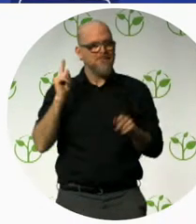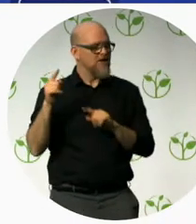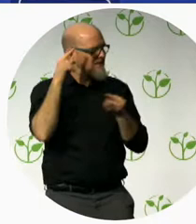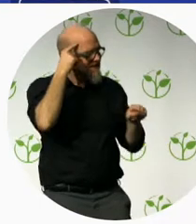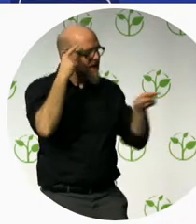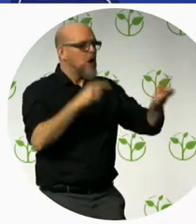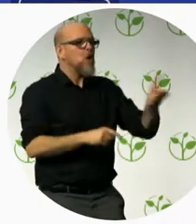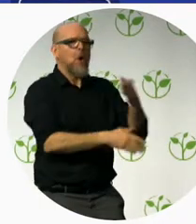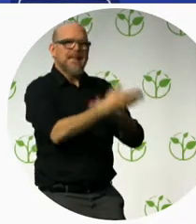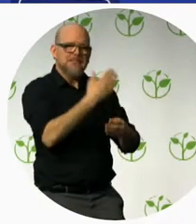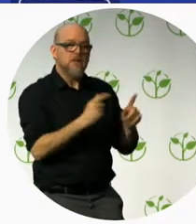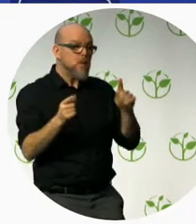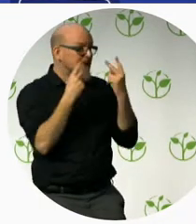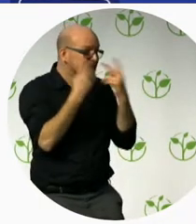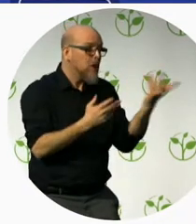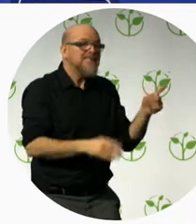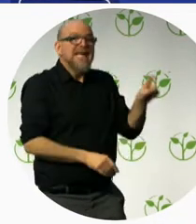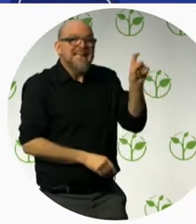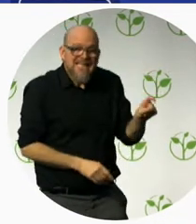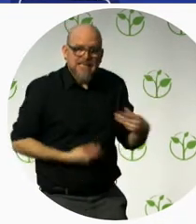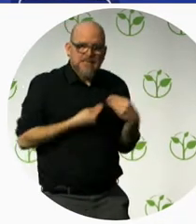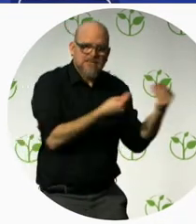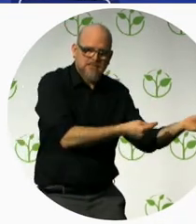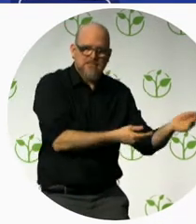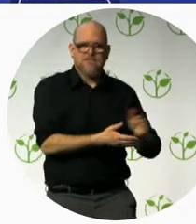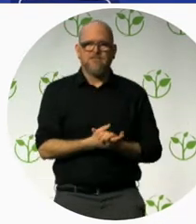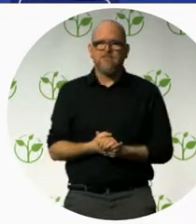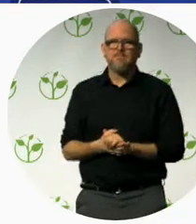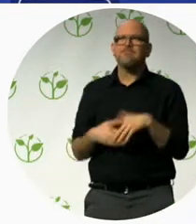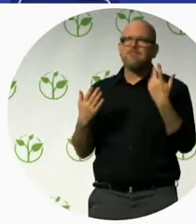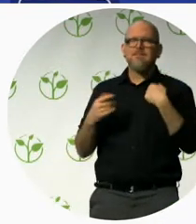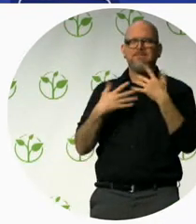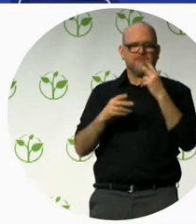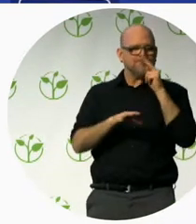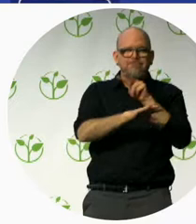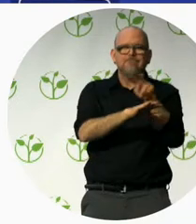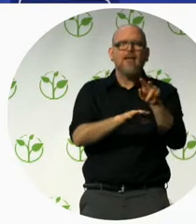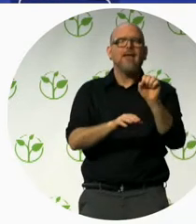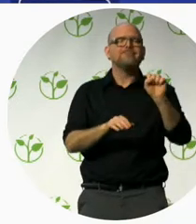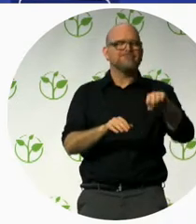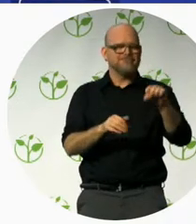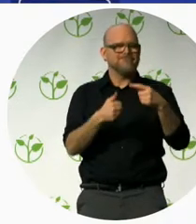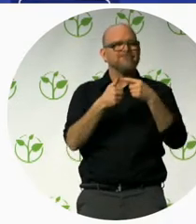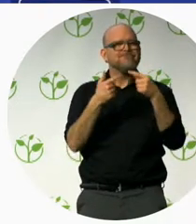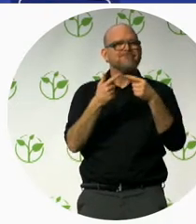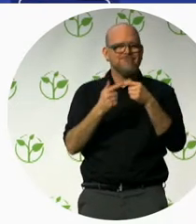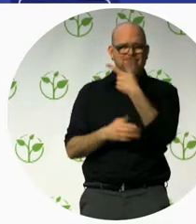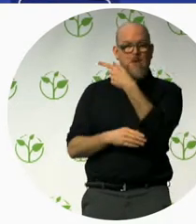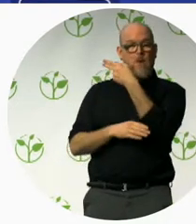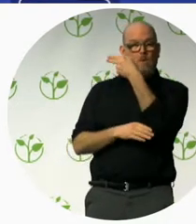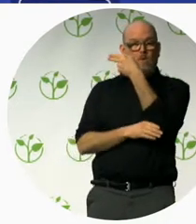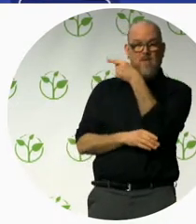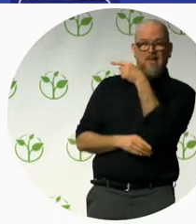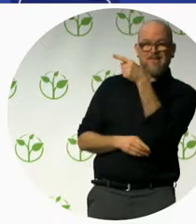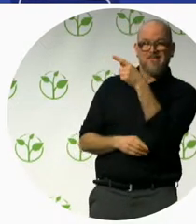one of the things we noticed in Scandic, that there was no real standard in the hotel business. A disabled room could look